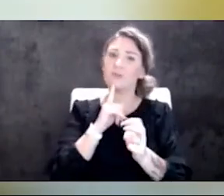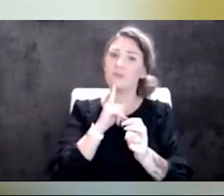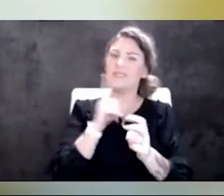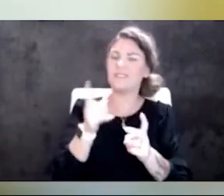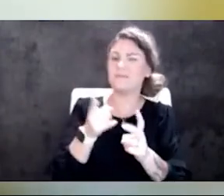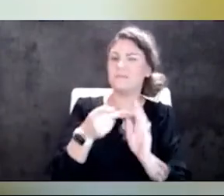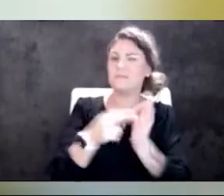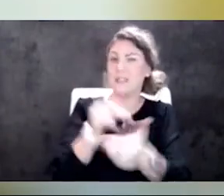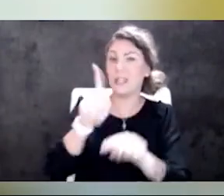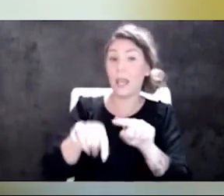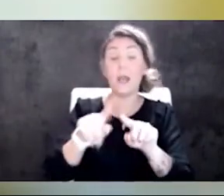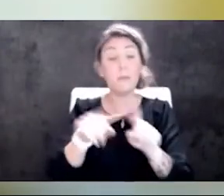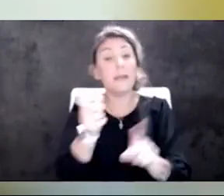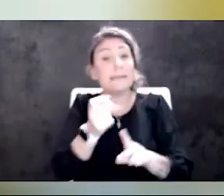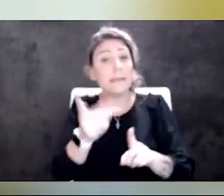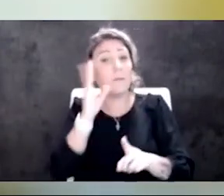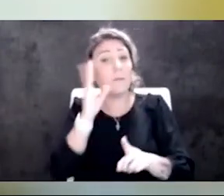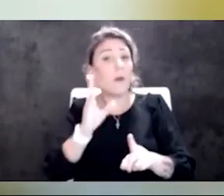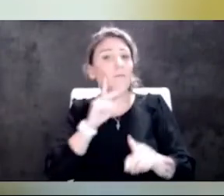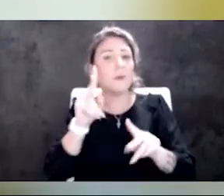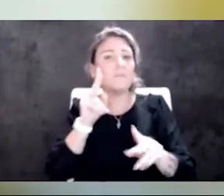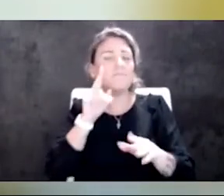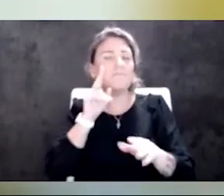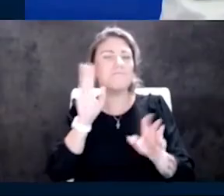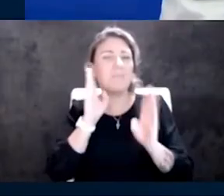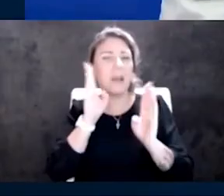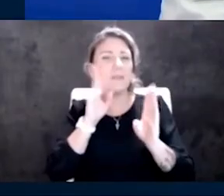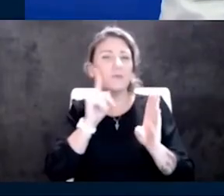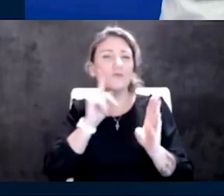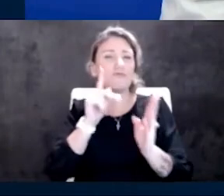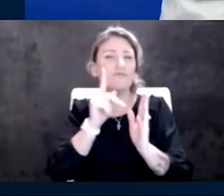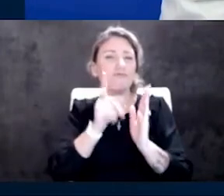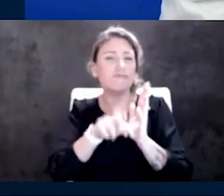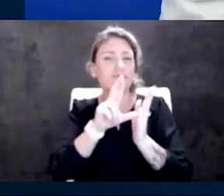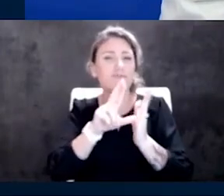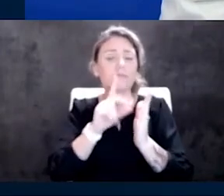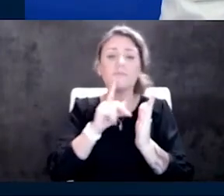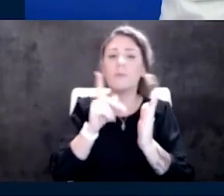will. So we will pay attention to that when you come in. What about a remote history of cancer?